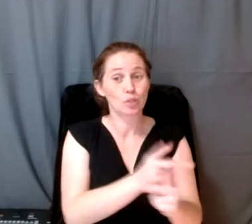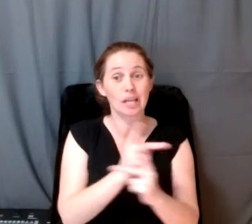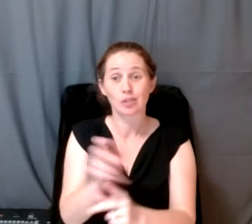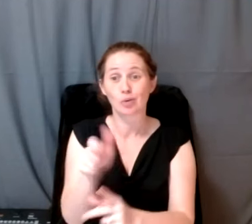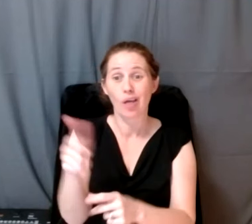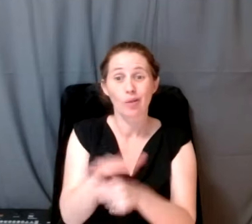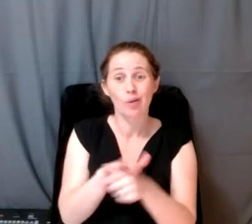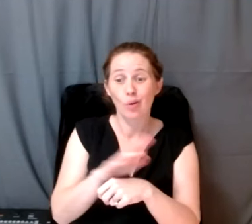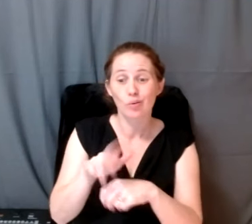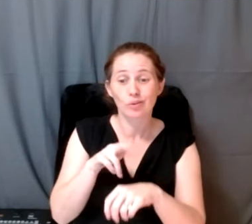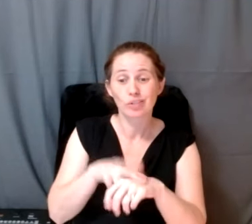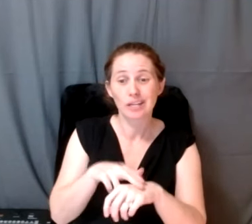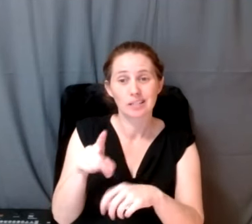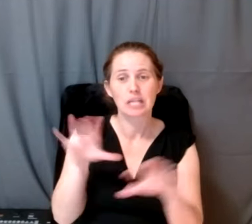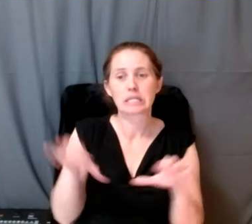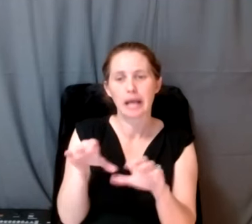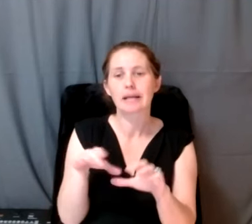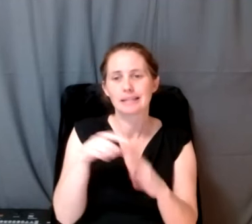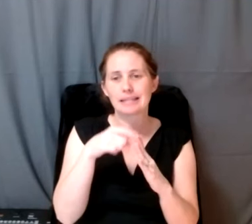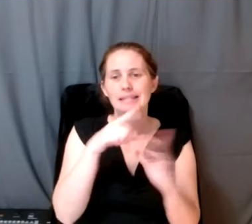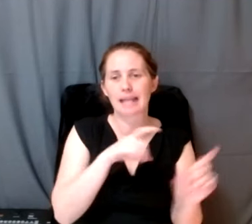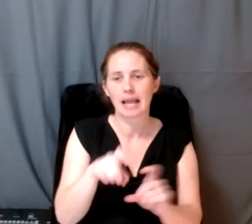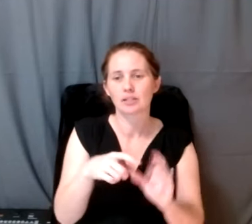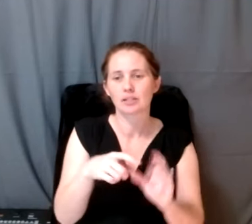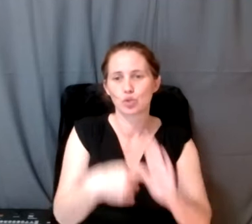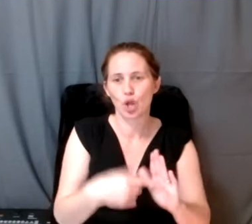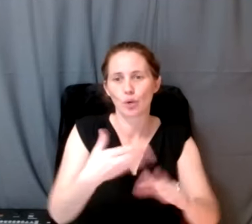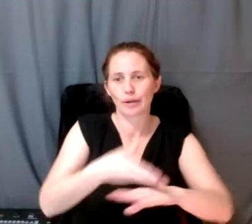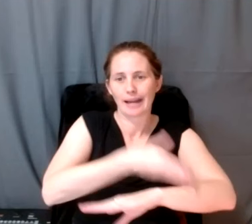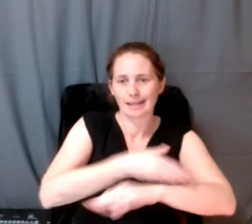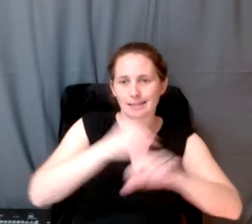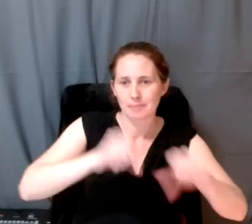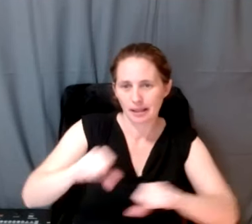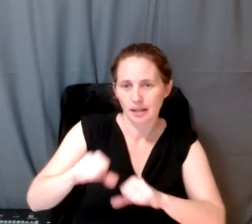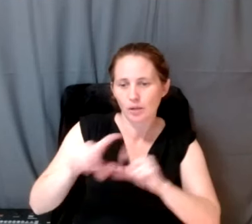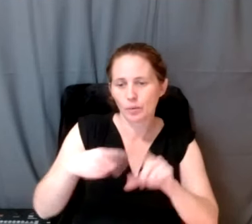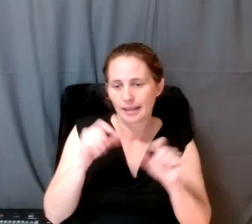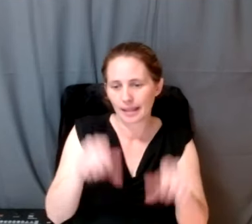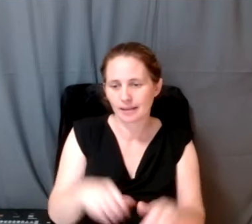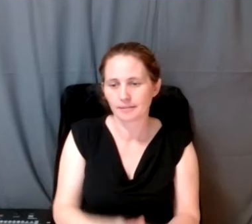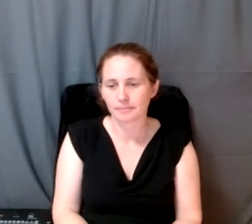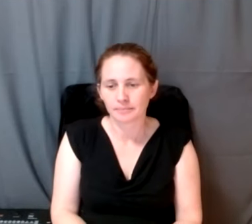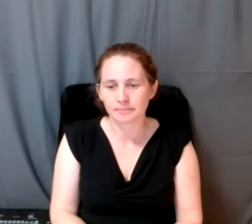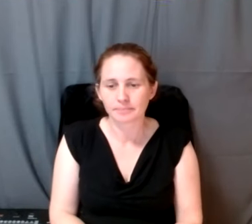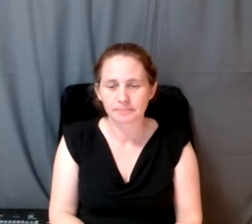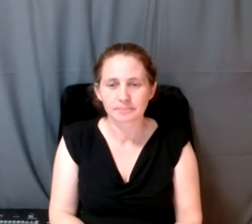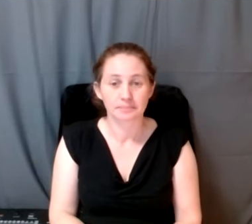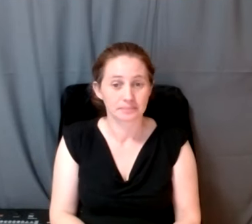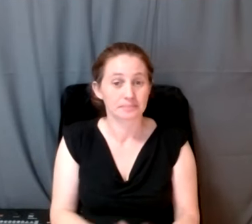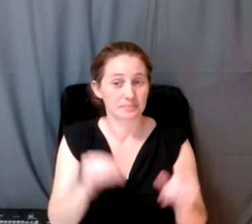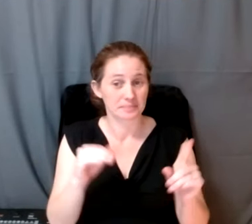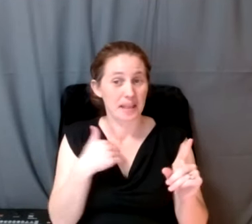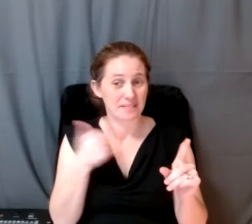tribes and does these surveys as a way to, you know, enhance capacity where they can. Okay, well, I've got